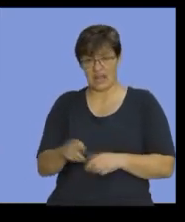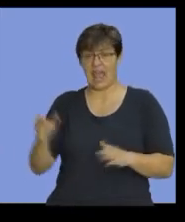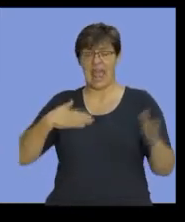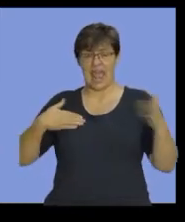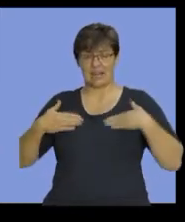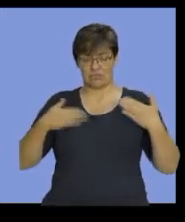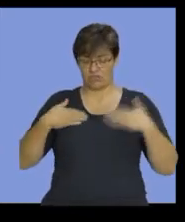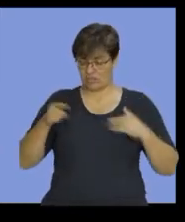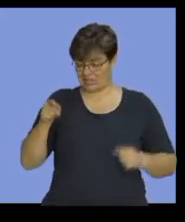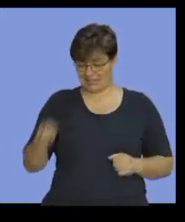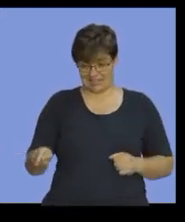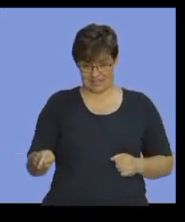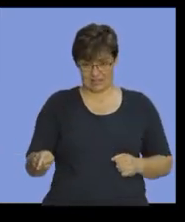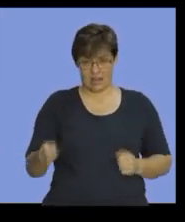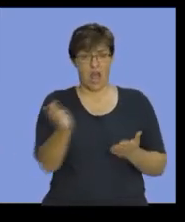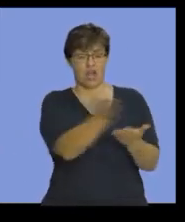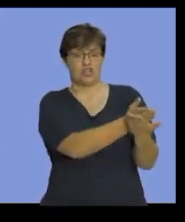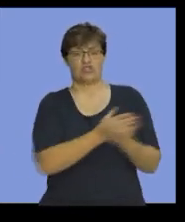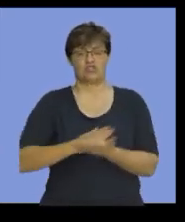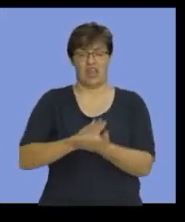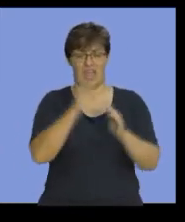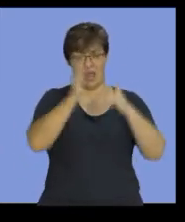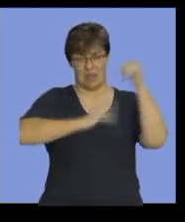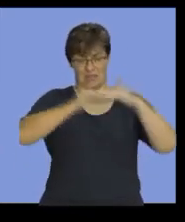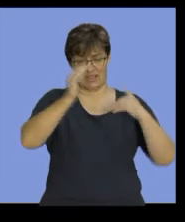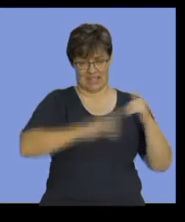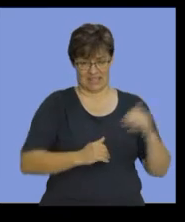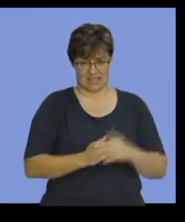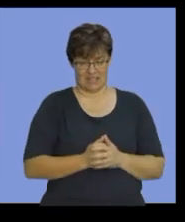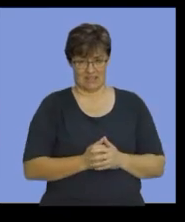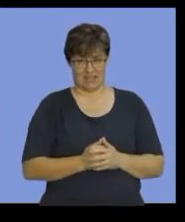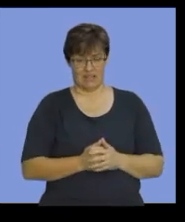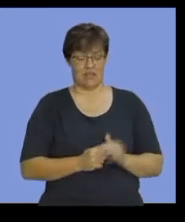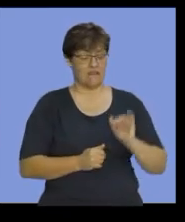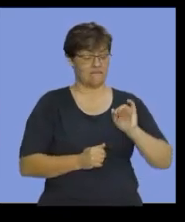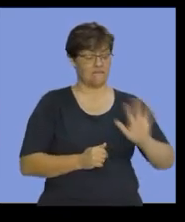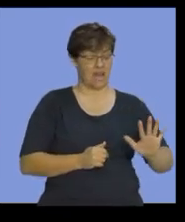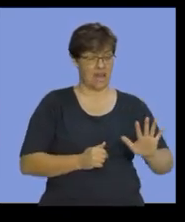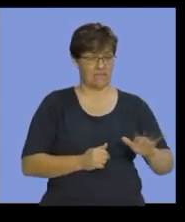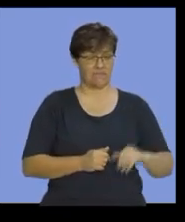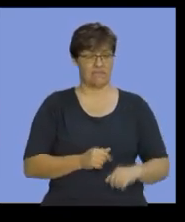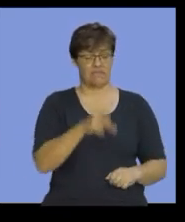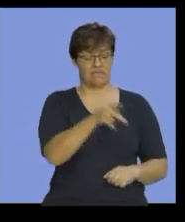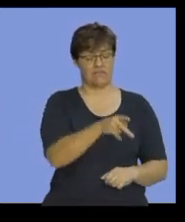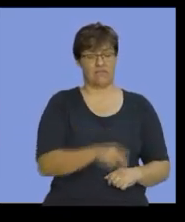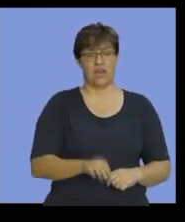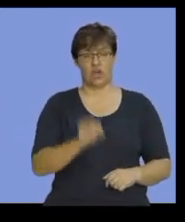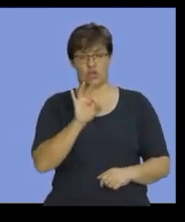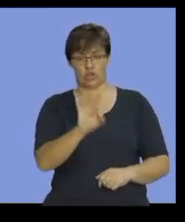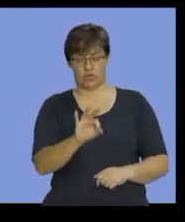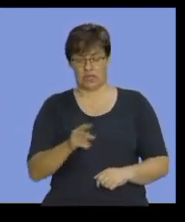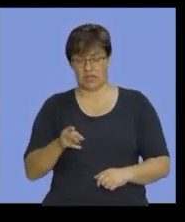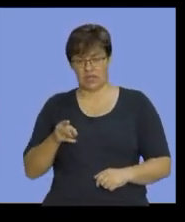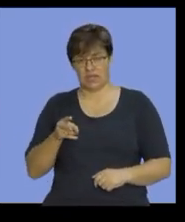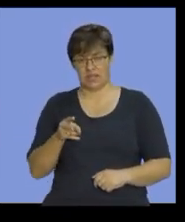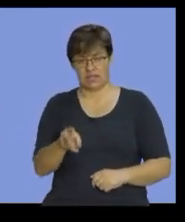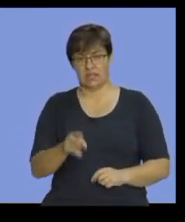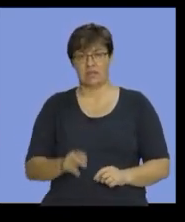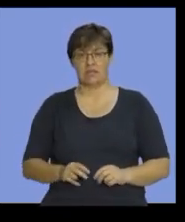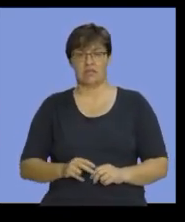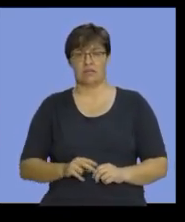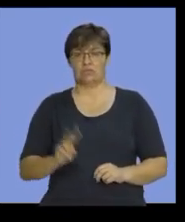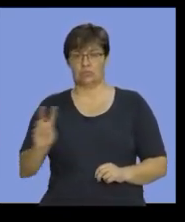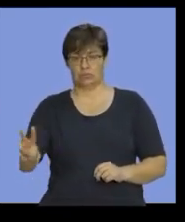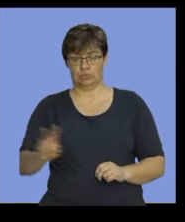admin section are sharing the premises in the ratio 5 is to 3 is